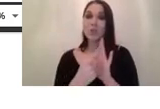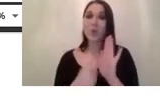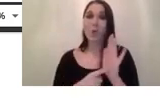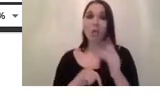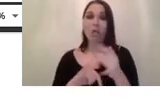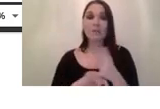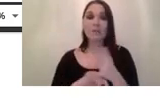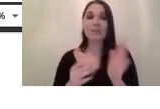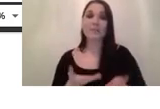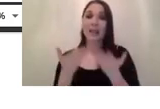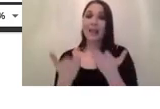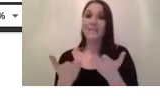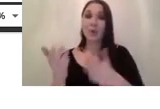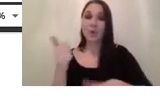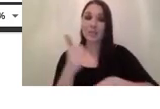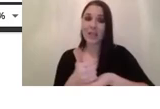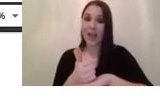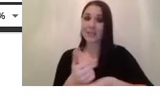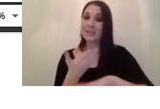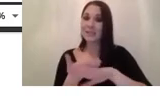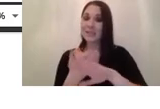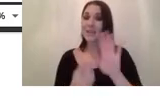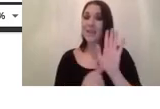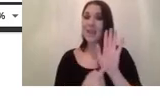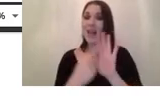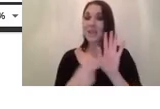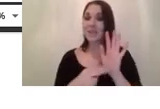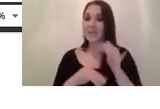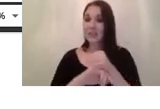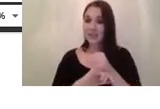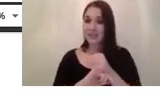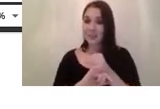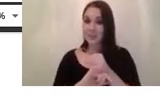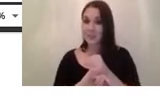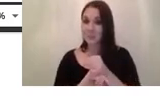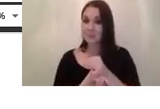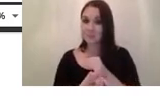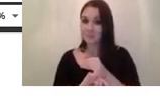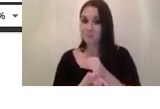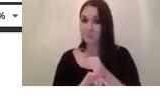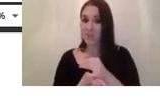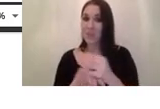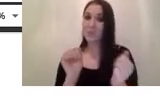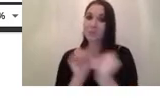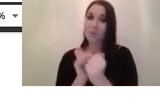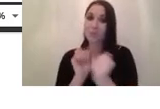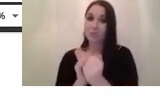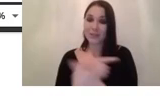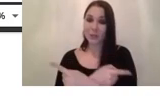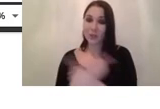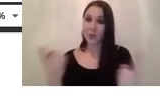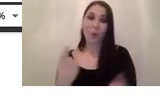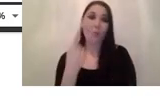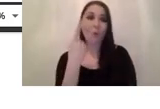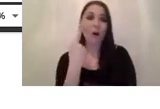of lenses as a result so they will not give you a you know what this is the one and only lens that fits